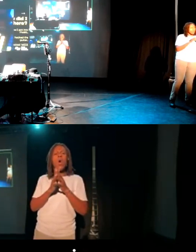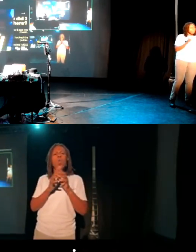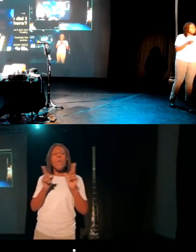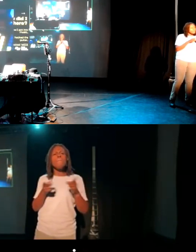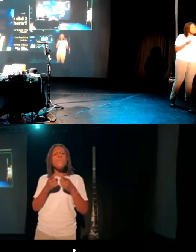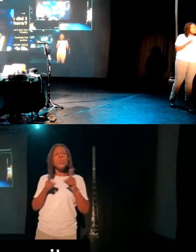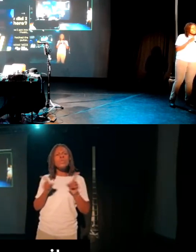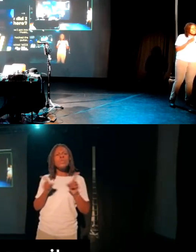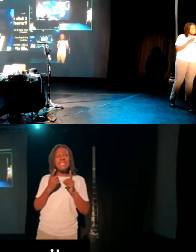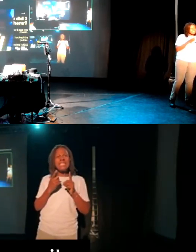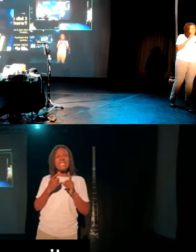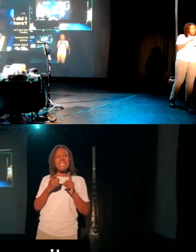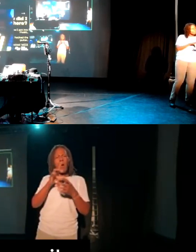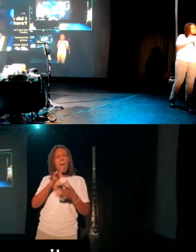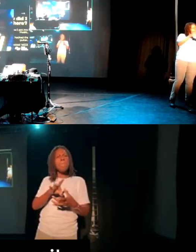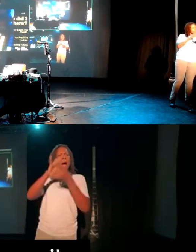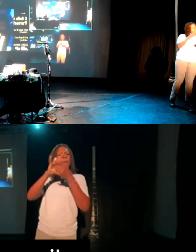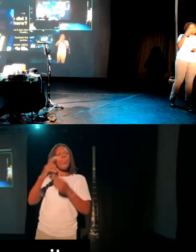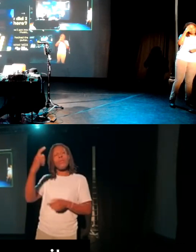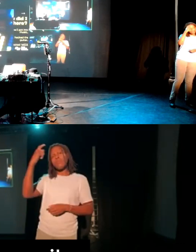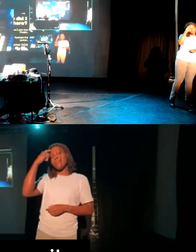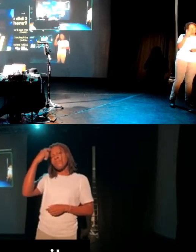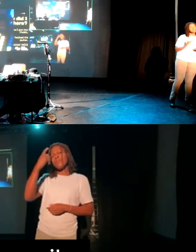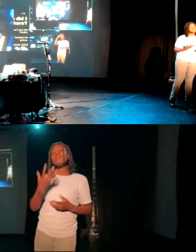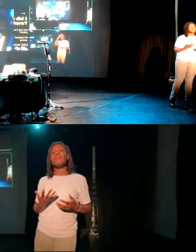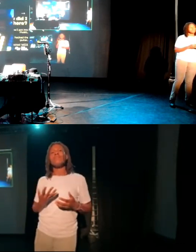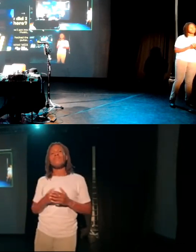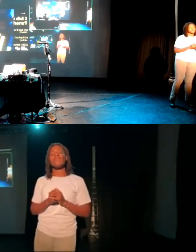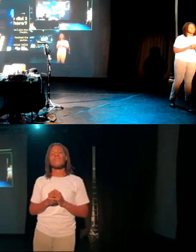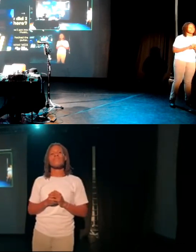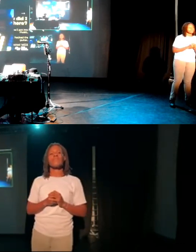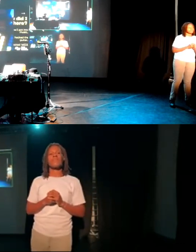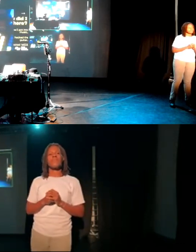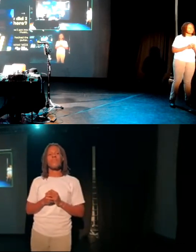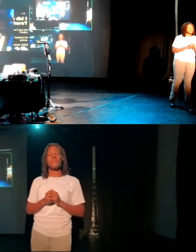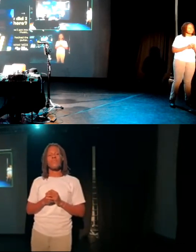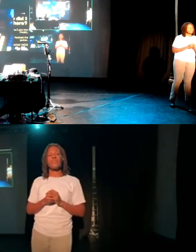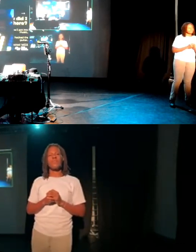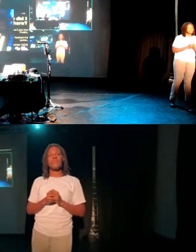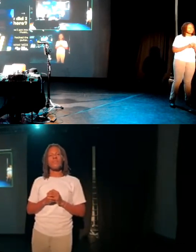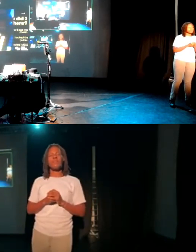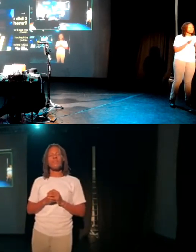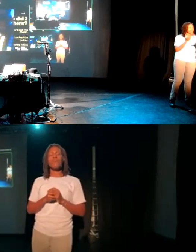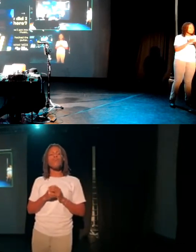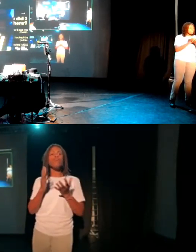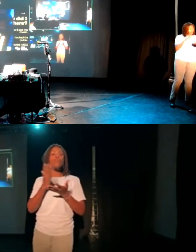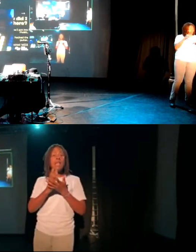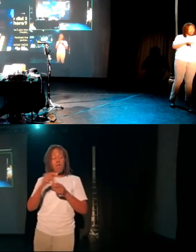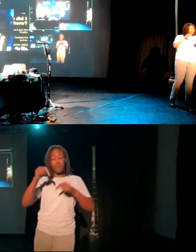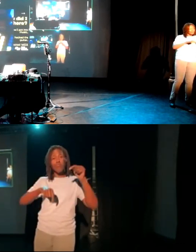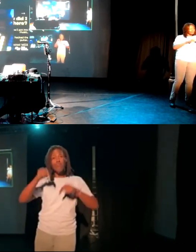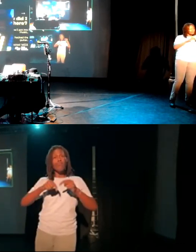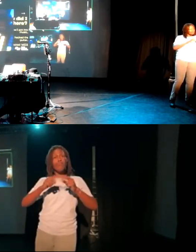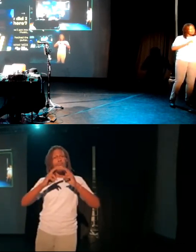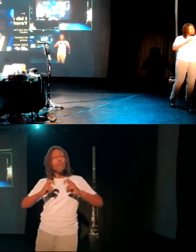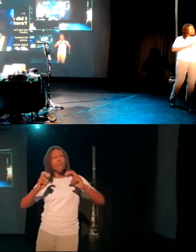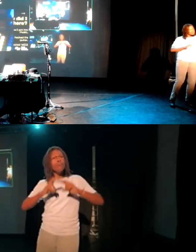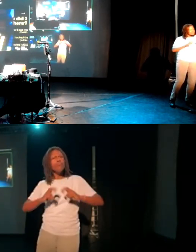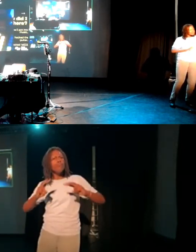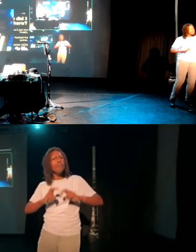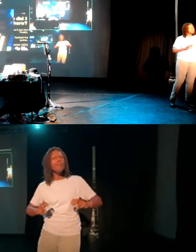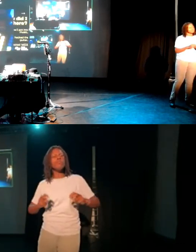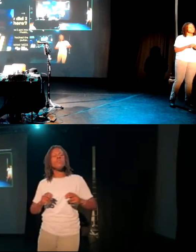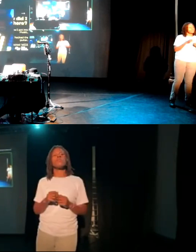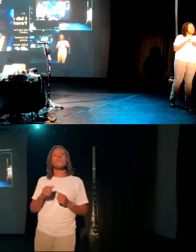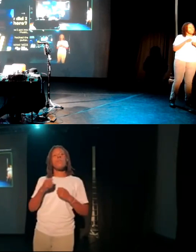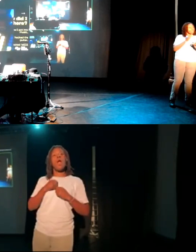the ideas that were in my head in a way that they weren't necessarily designed for. So I did a whole bunch of exploratory work with that. And that's the approach that I brought into